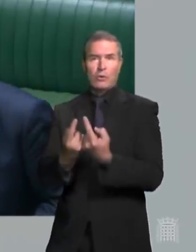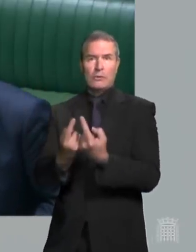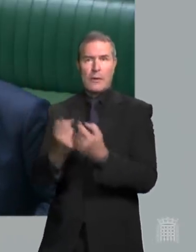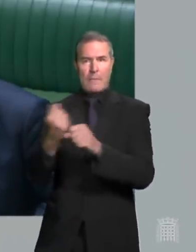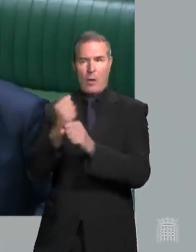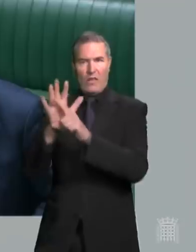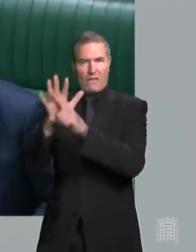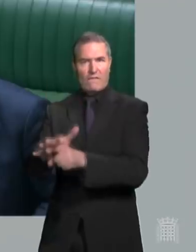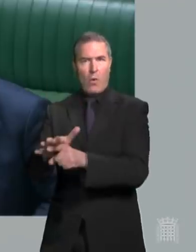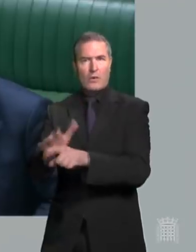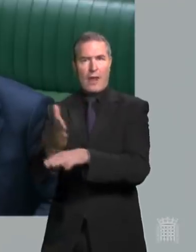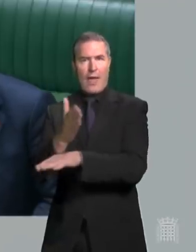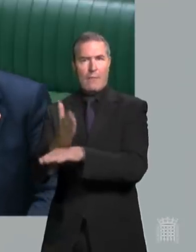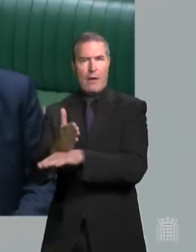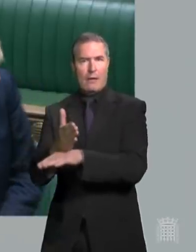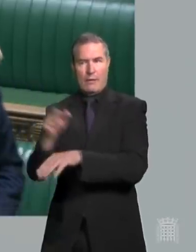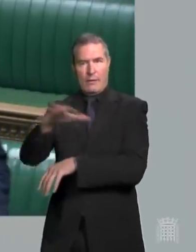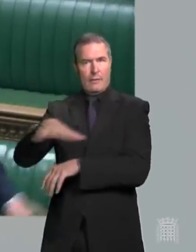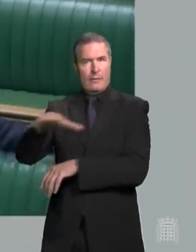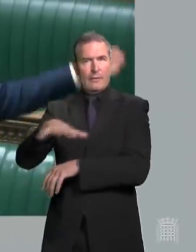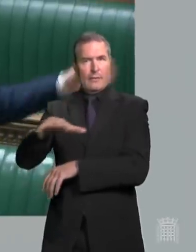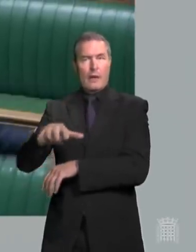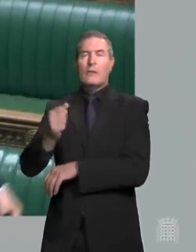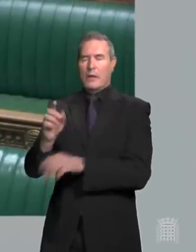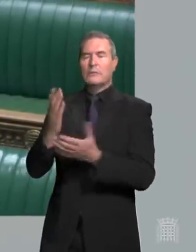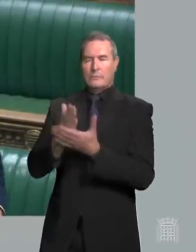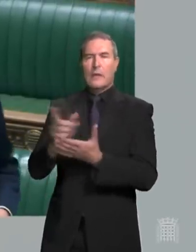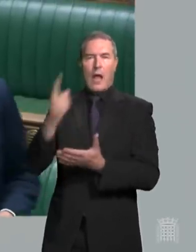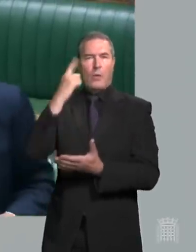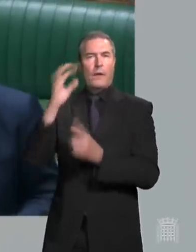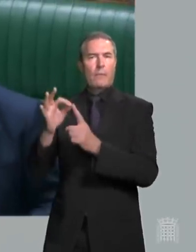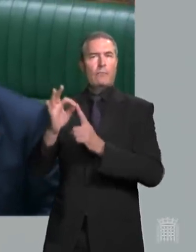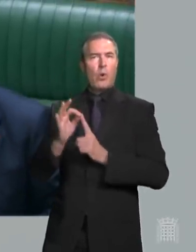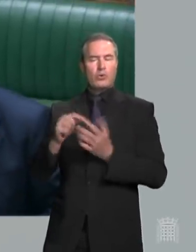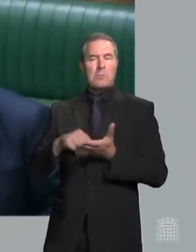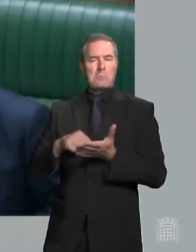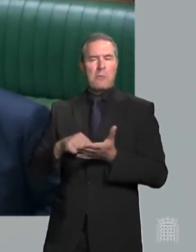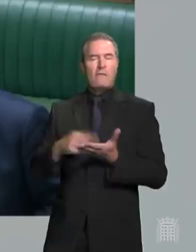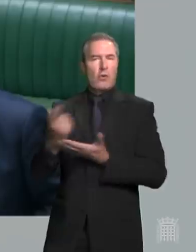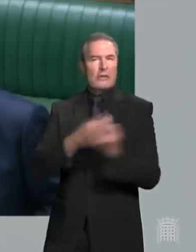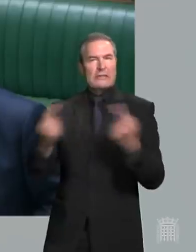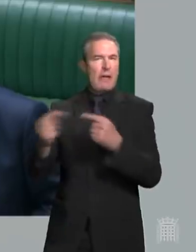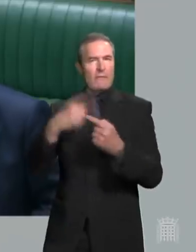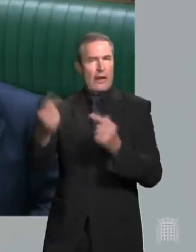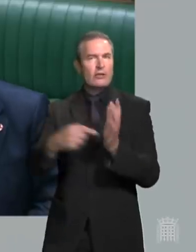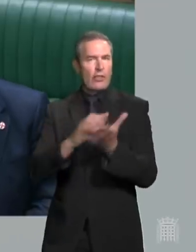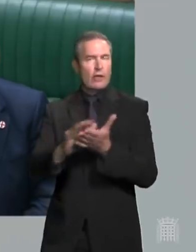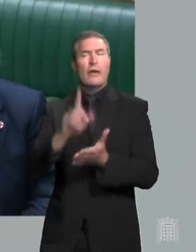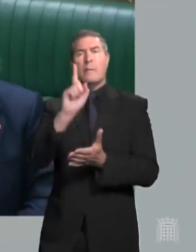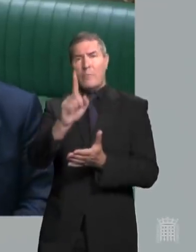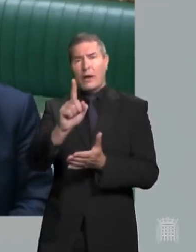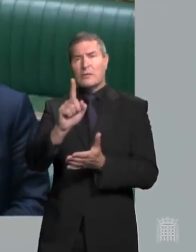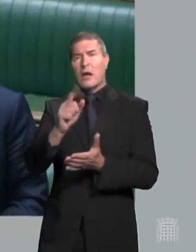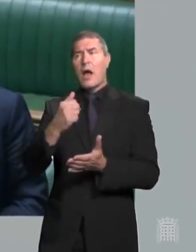forced labour in Xinjiang and I will certainly consider the proposals debated but I must say that I'm instinctively